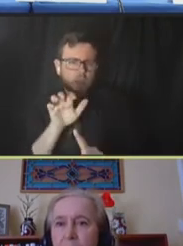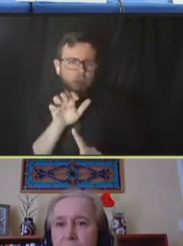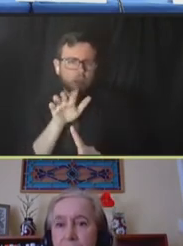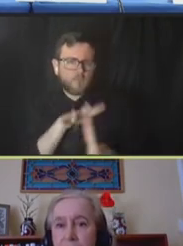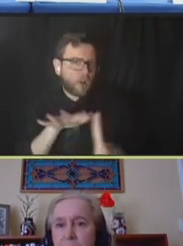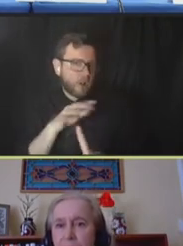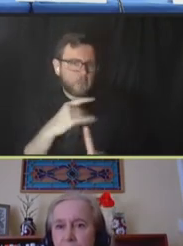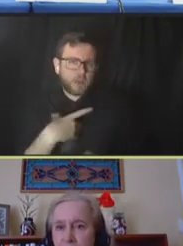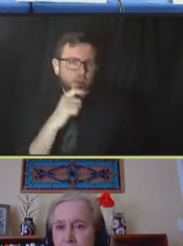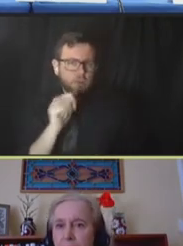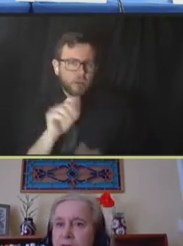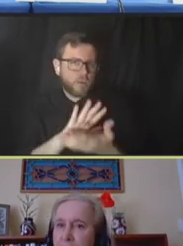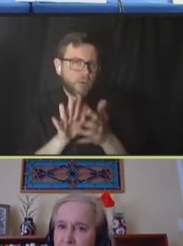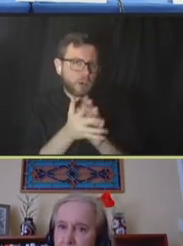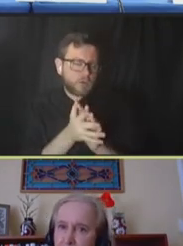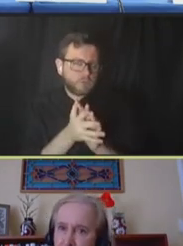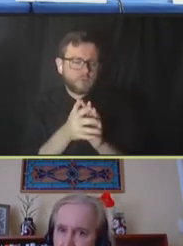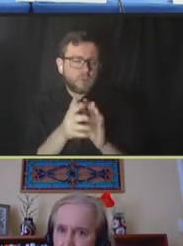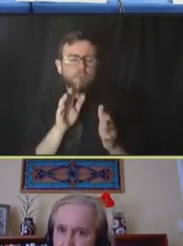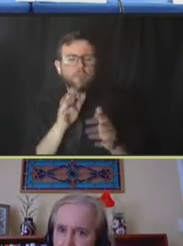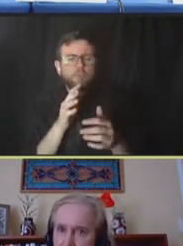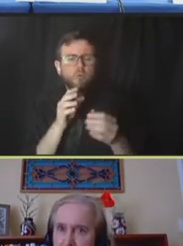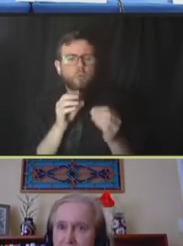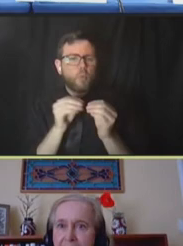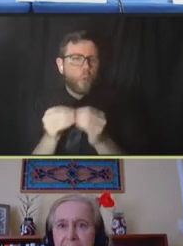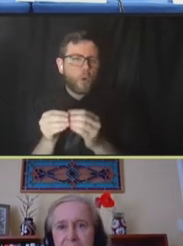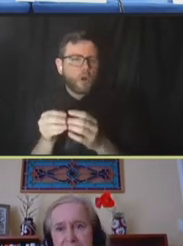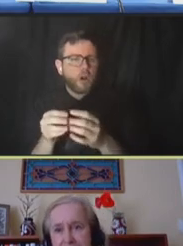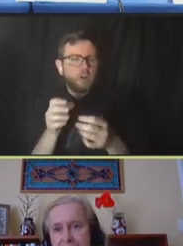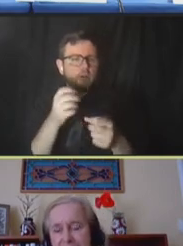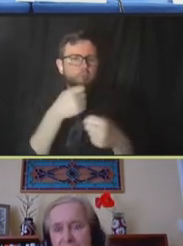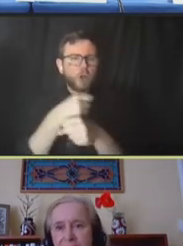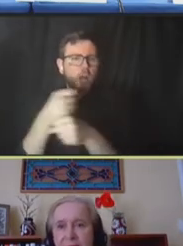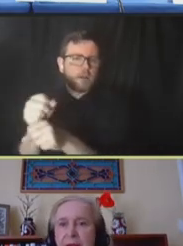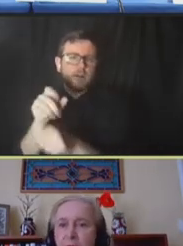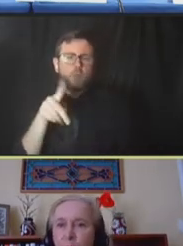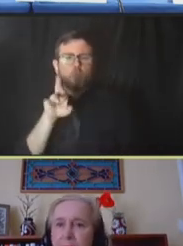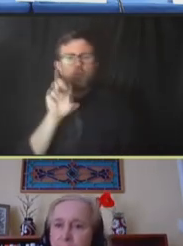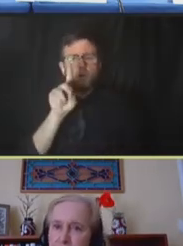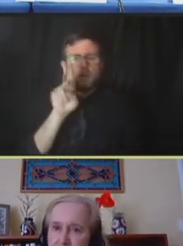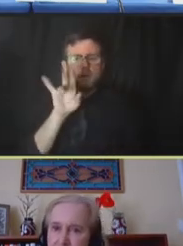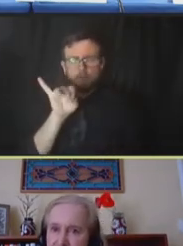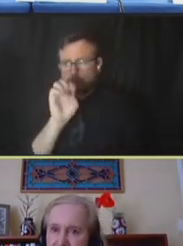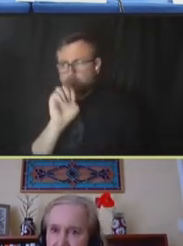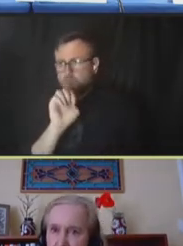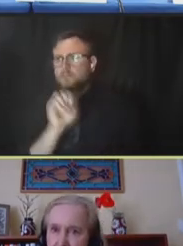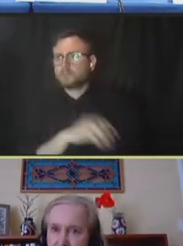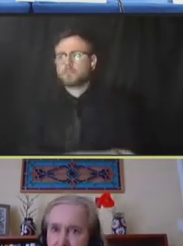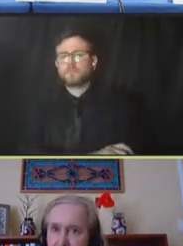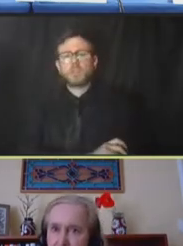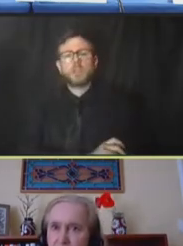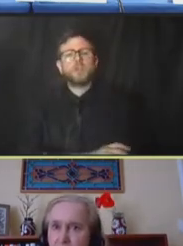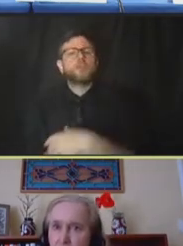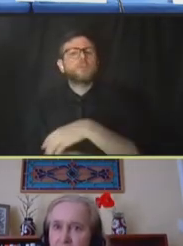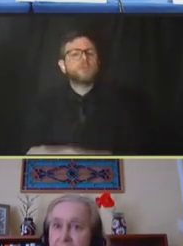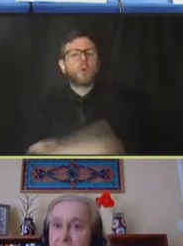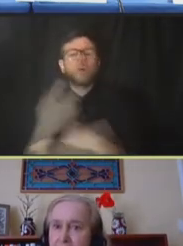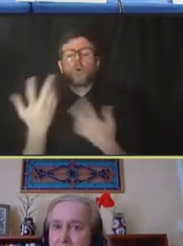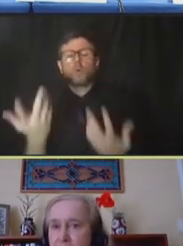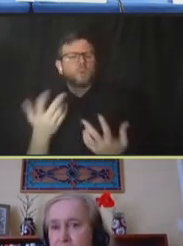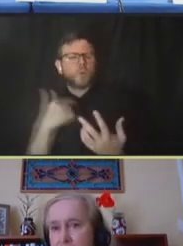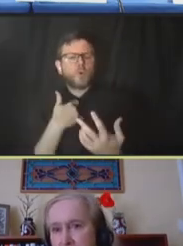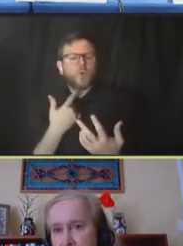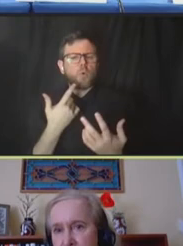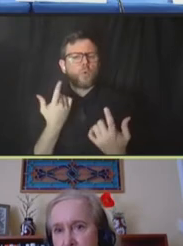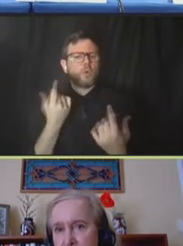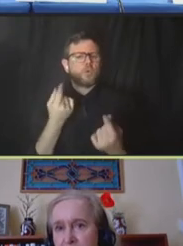important to include those kinds of parameters. And then to identify where should the investments be so that the